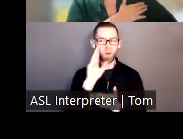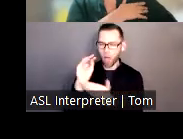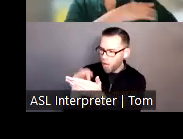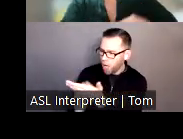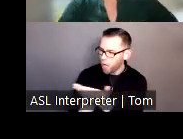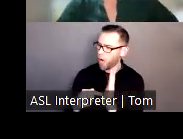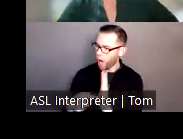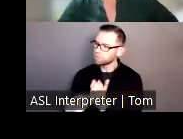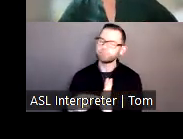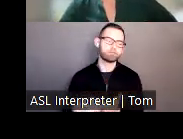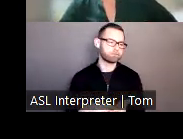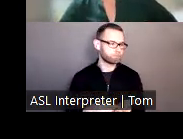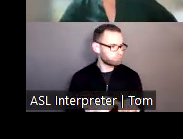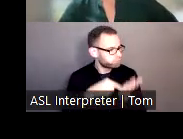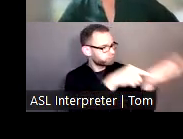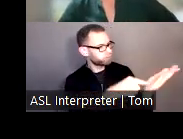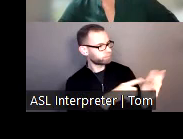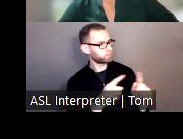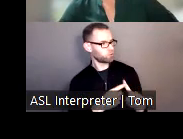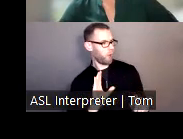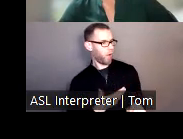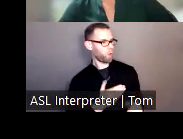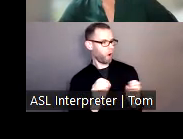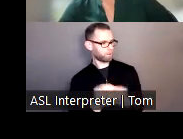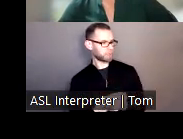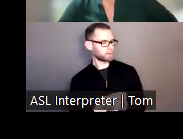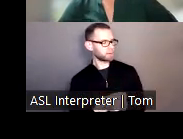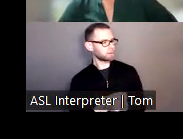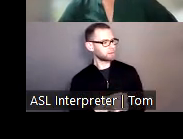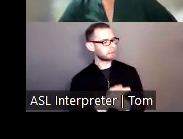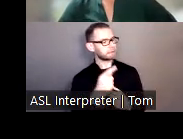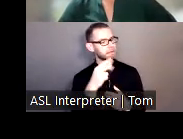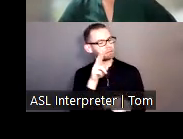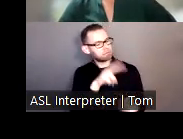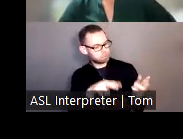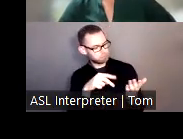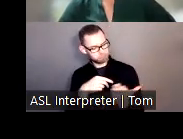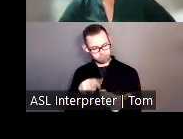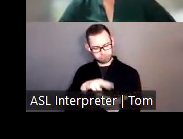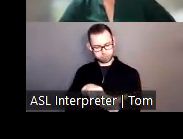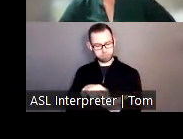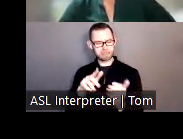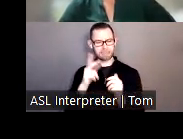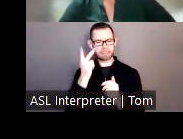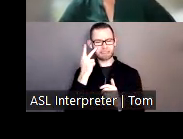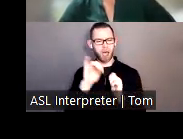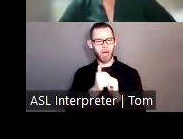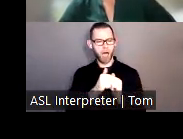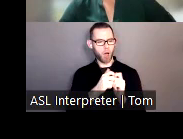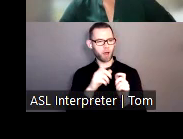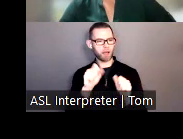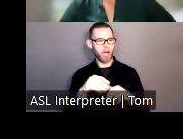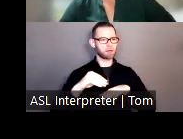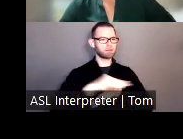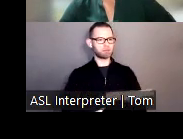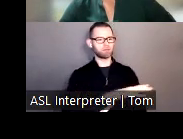improve the EJ strategy, which is currently in draft form. We will make changes to the draft strategy, and then